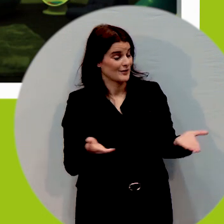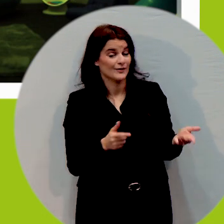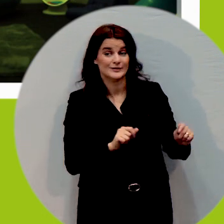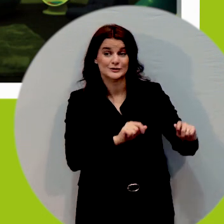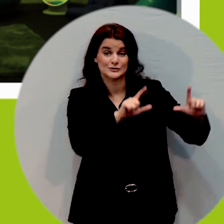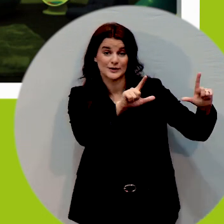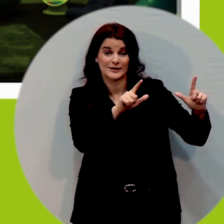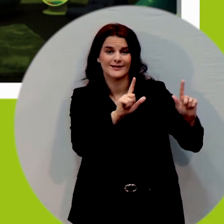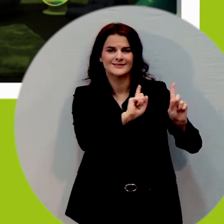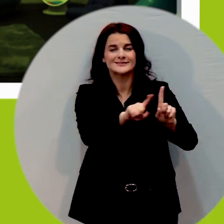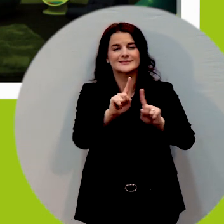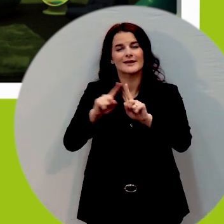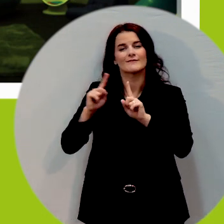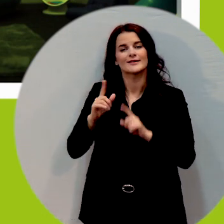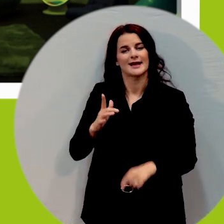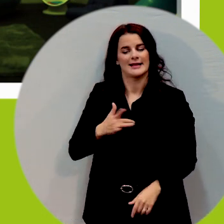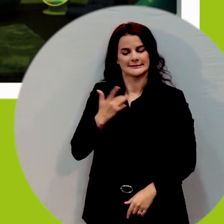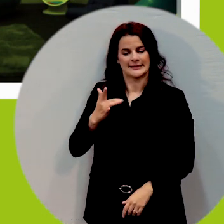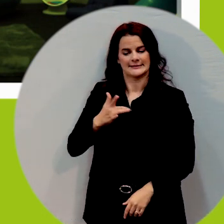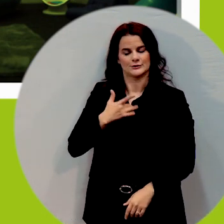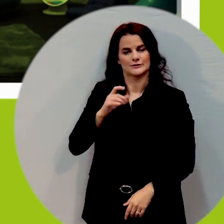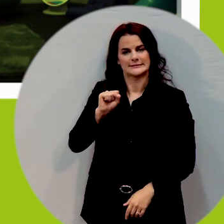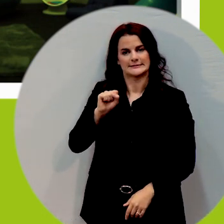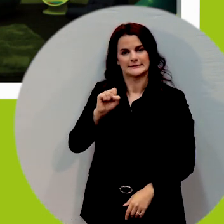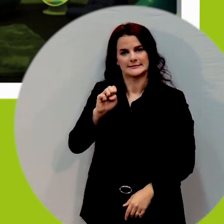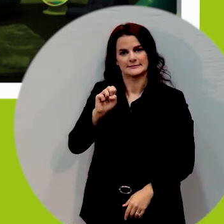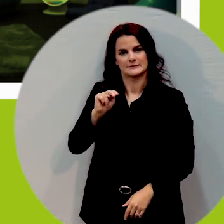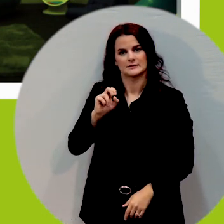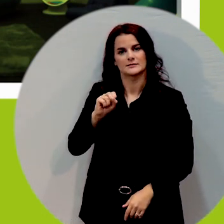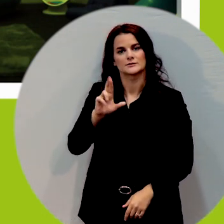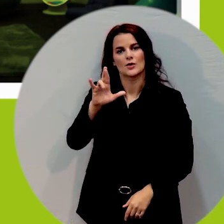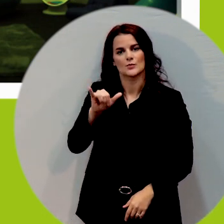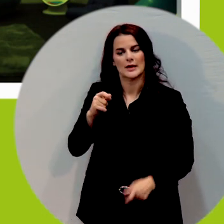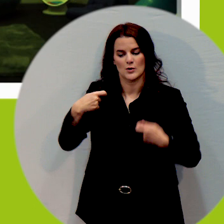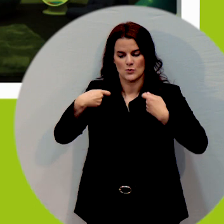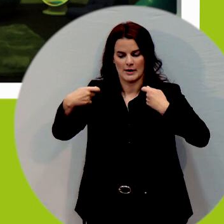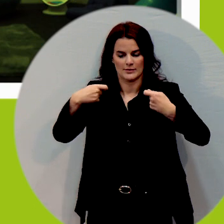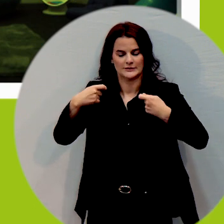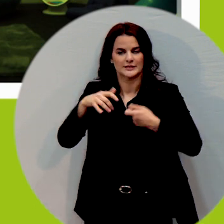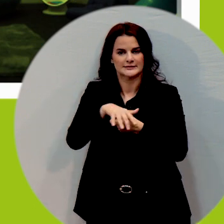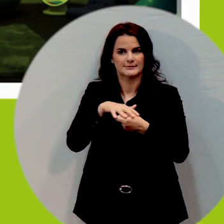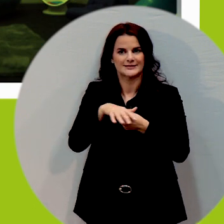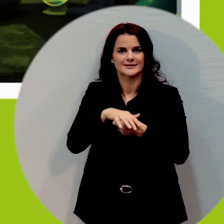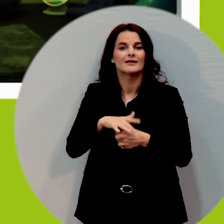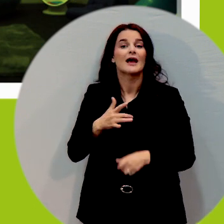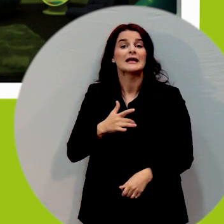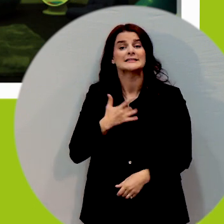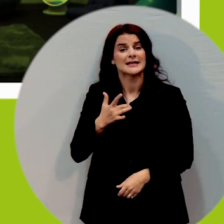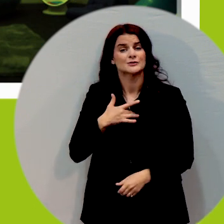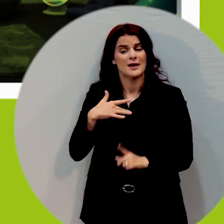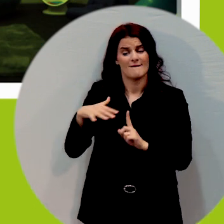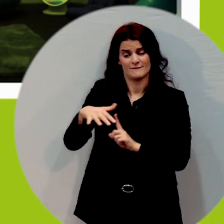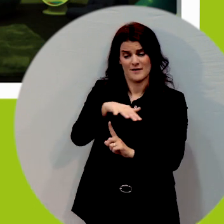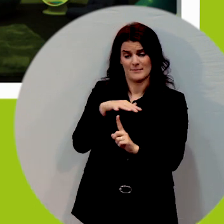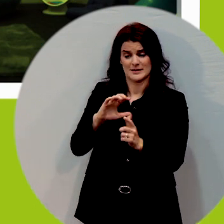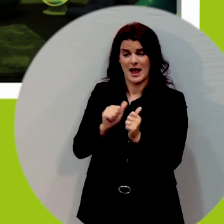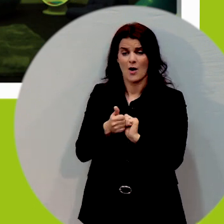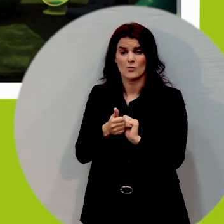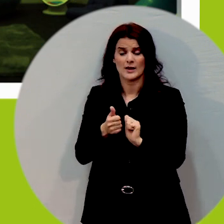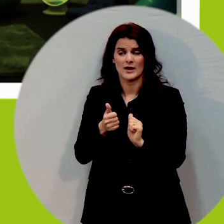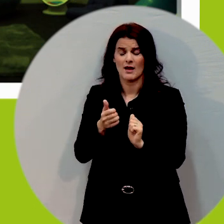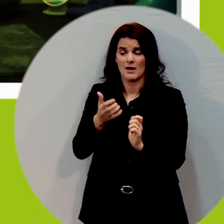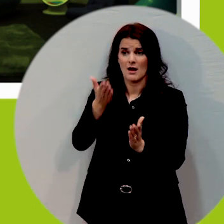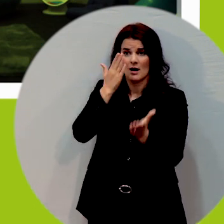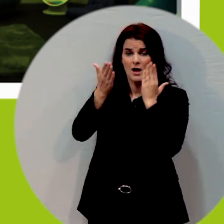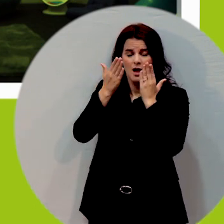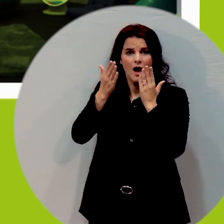um sensory environments are kind of how we take in sites and sounds and noise and how